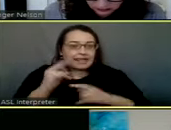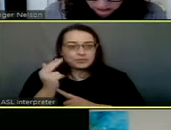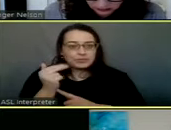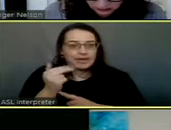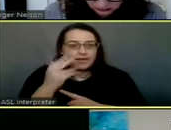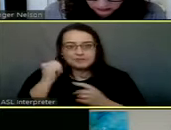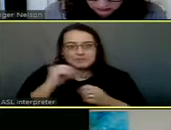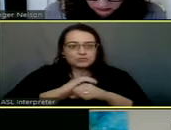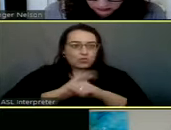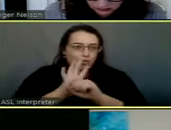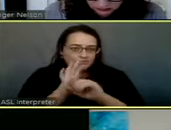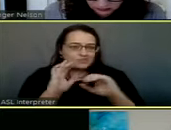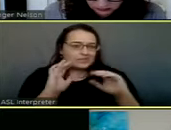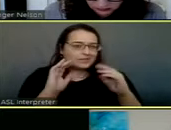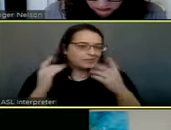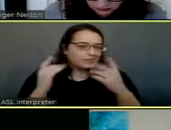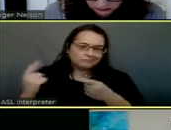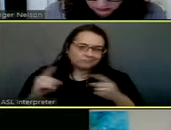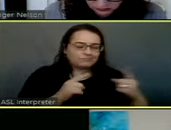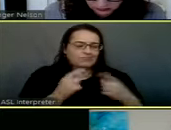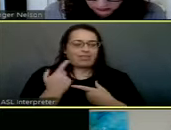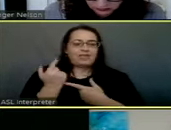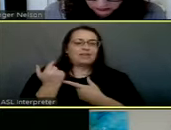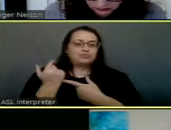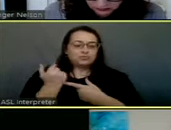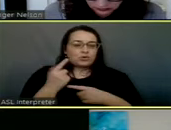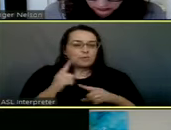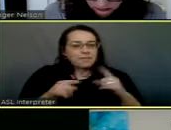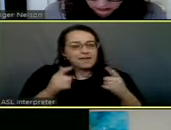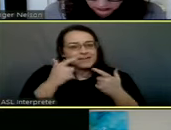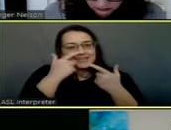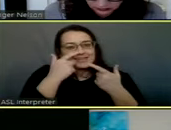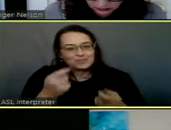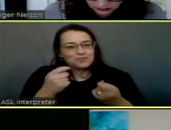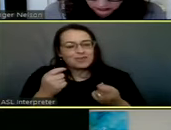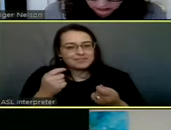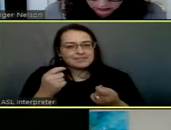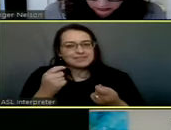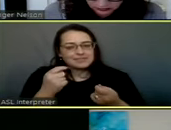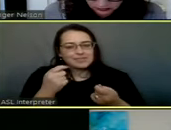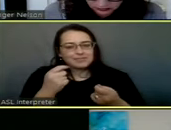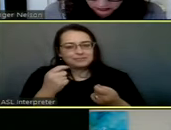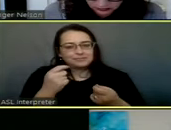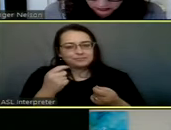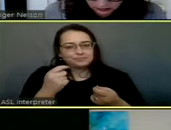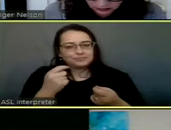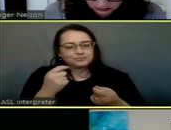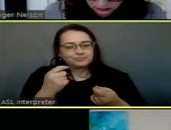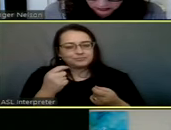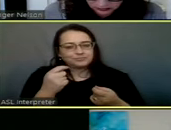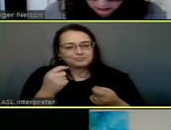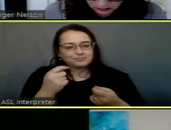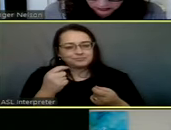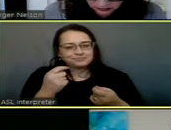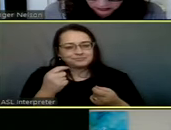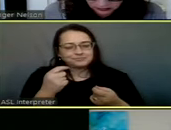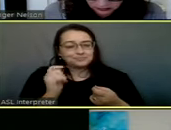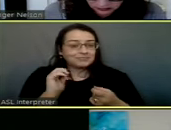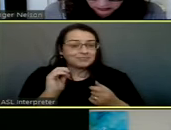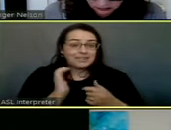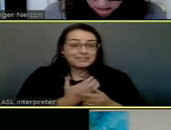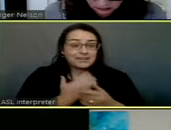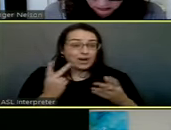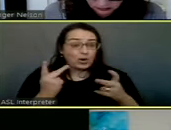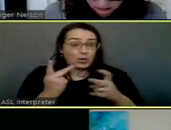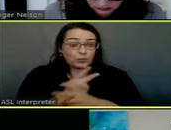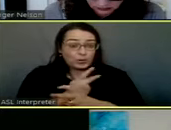COVID thing during last year. But the interesting thing is, is even at our worst,